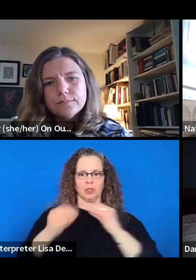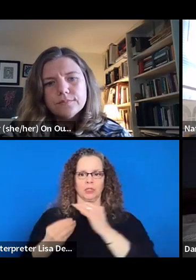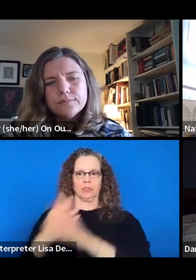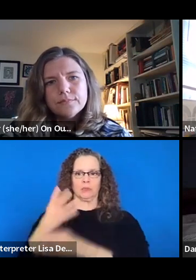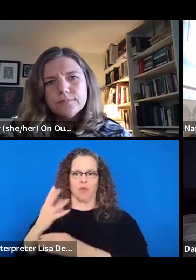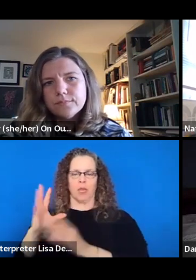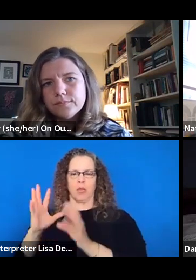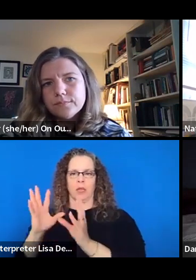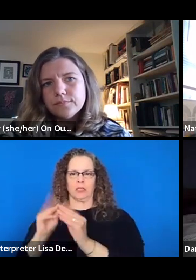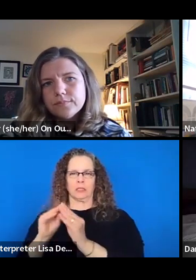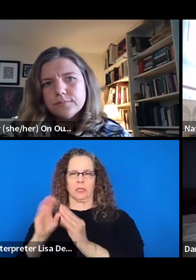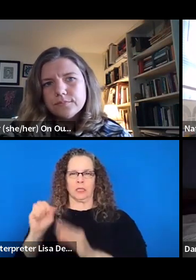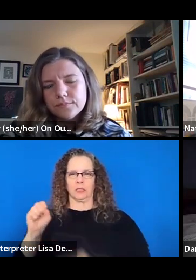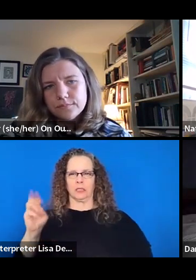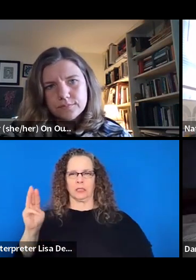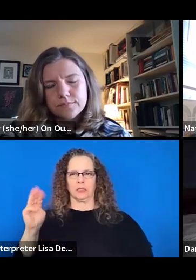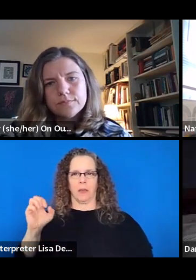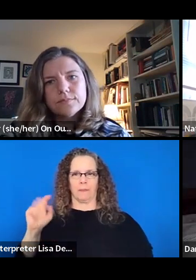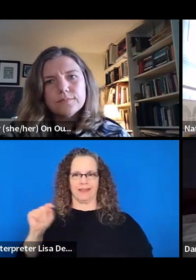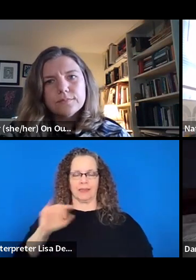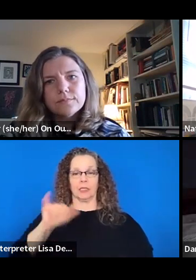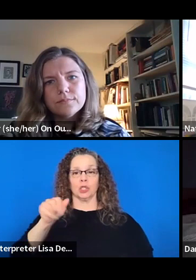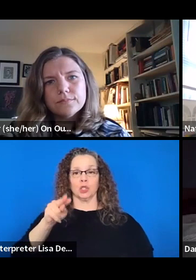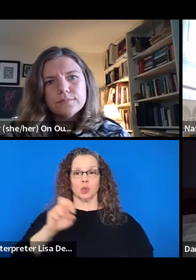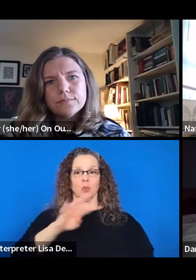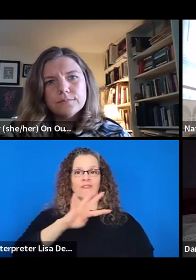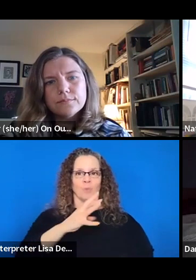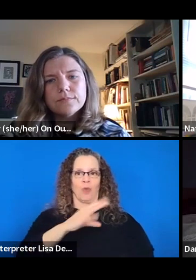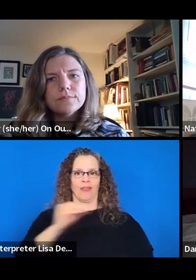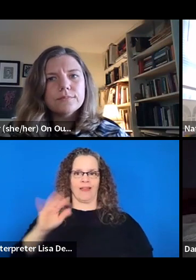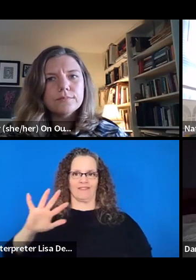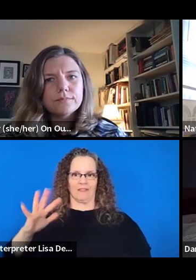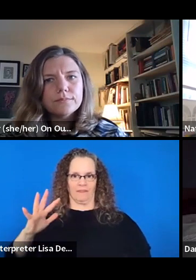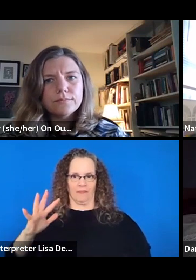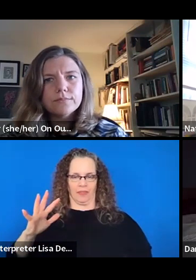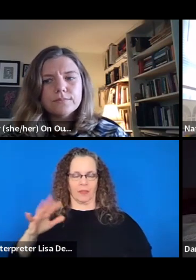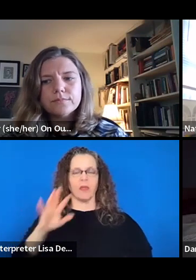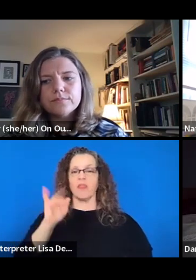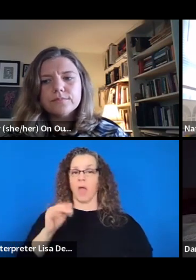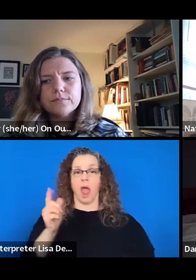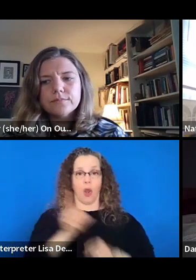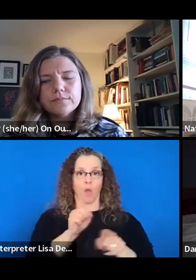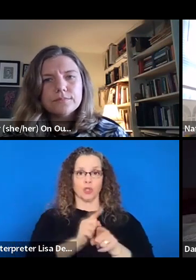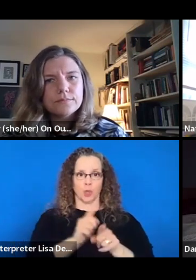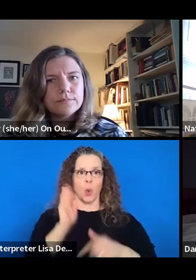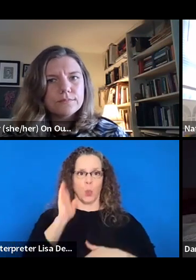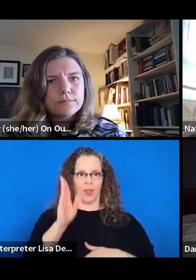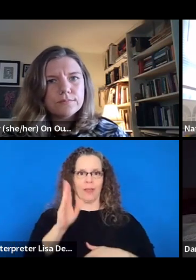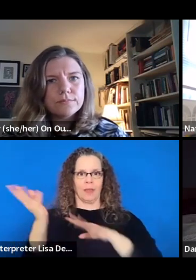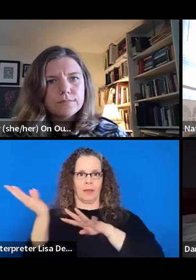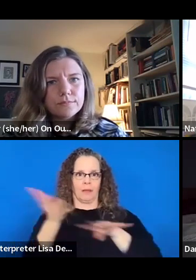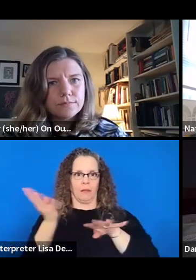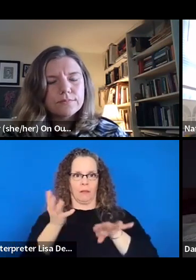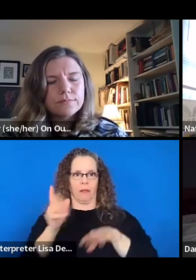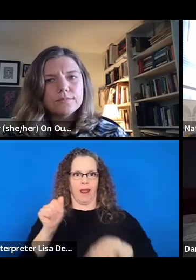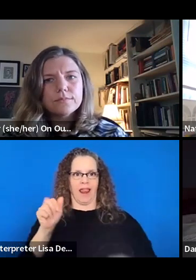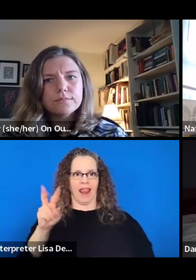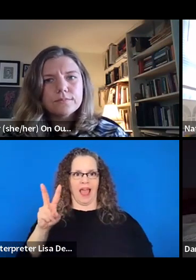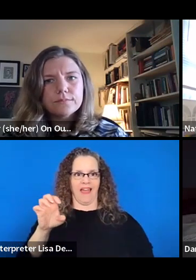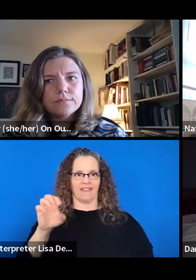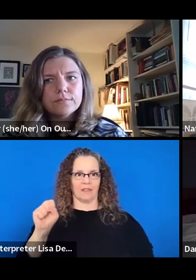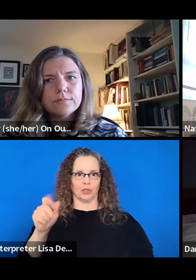in June. The spring summit is June 4th and 5th. That conversation will also be live streamed on HowlRound. Um, so please, uh, it out.